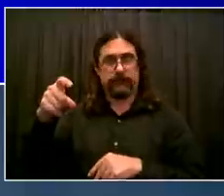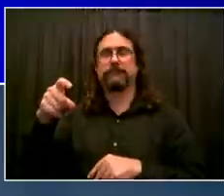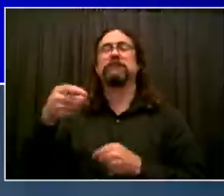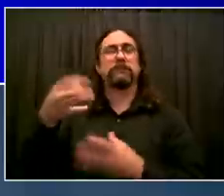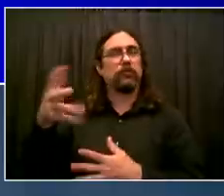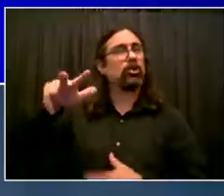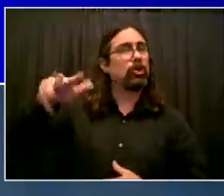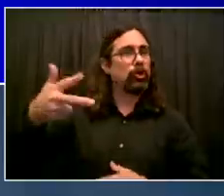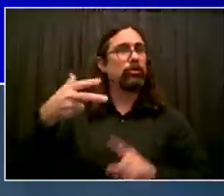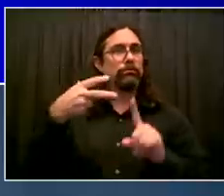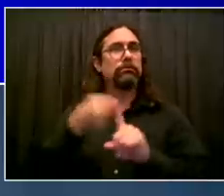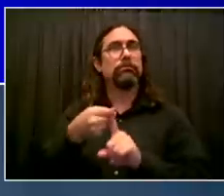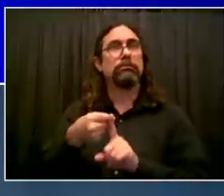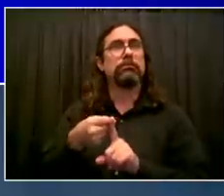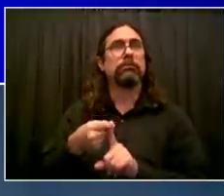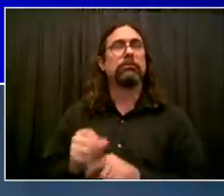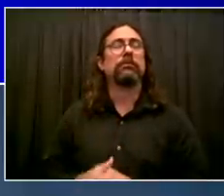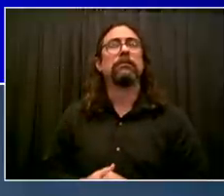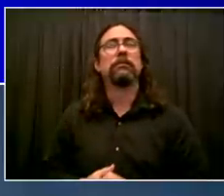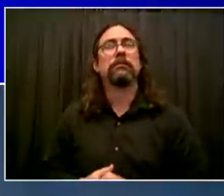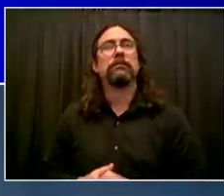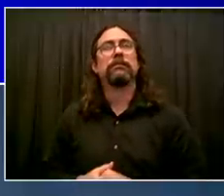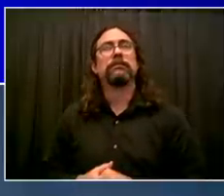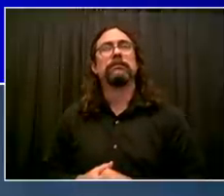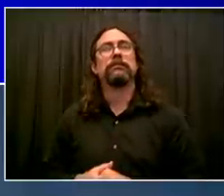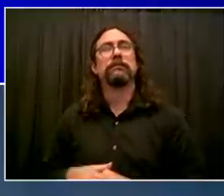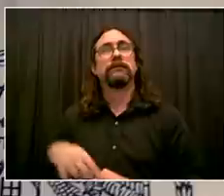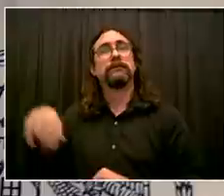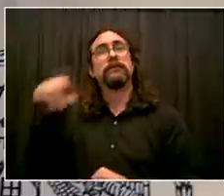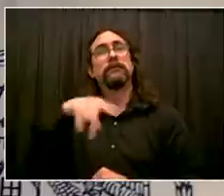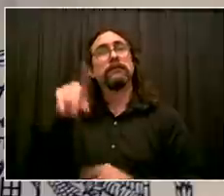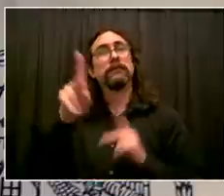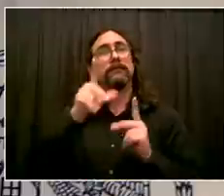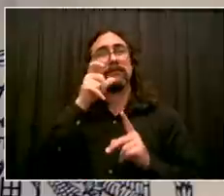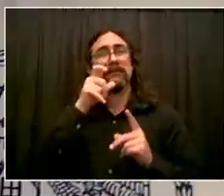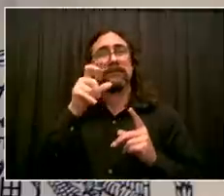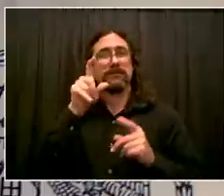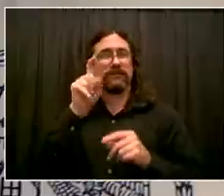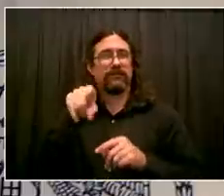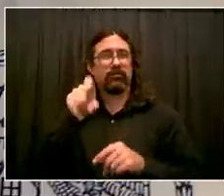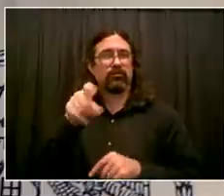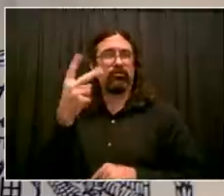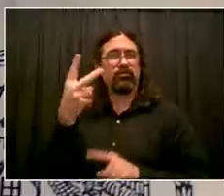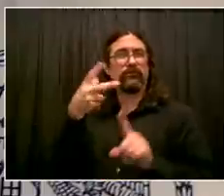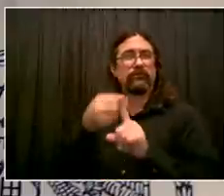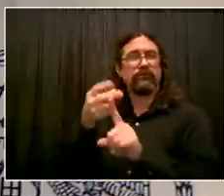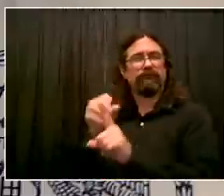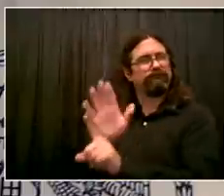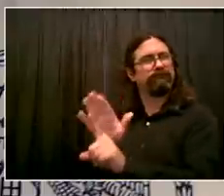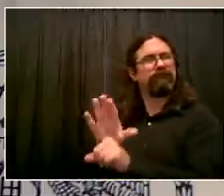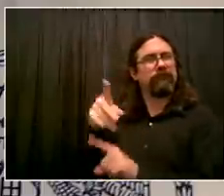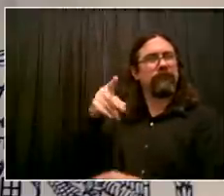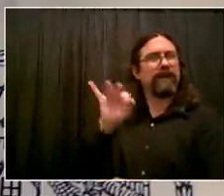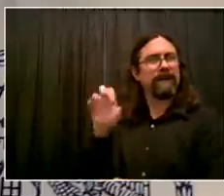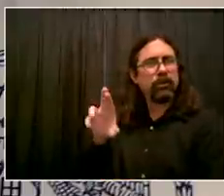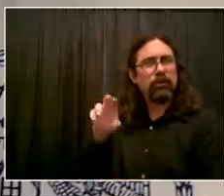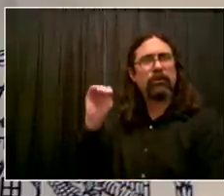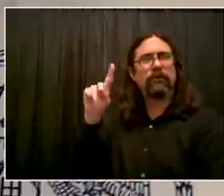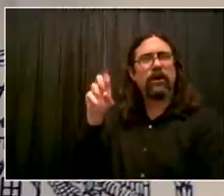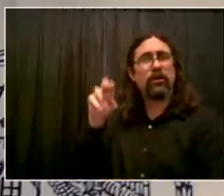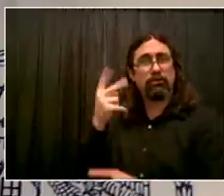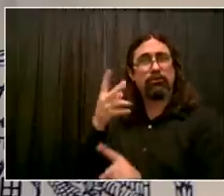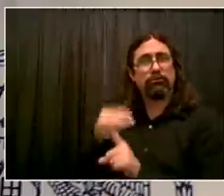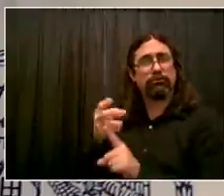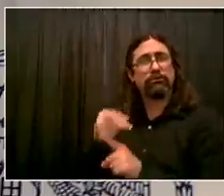be proud of New York City. Over 82% of adults have had at least one dose. That's a big, big deal. Now, want to